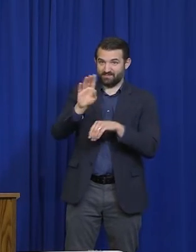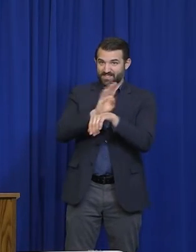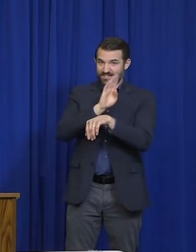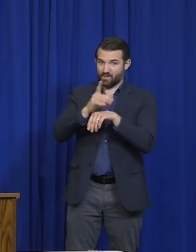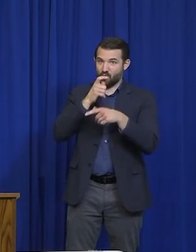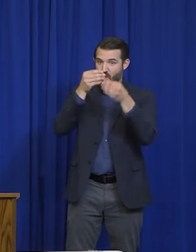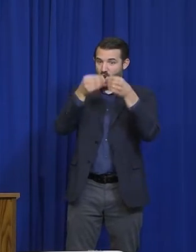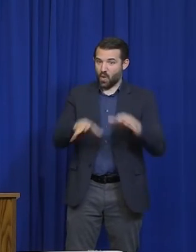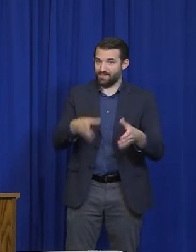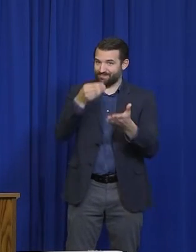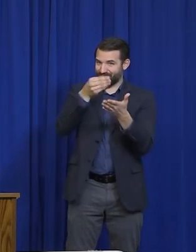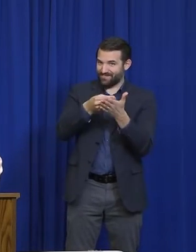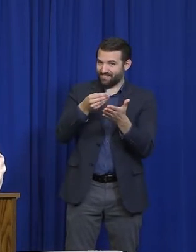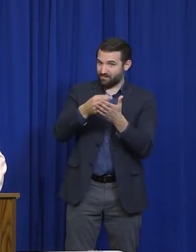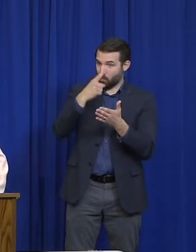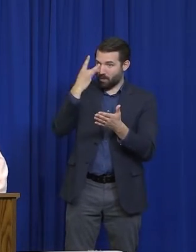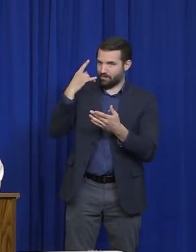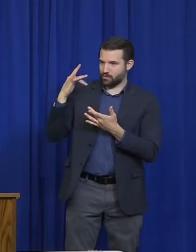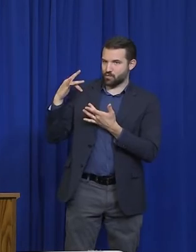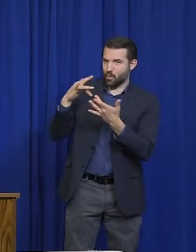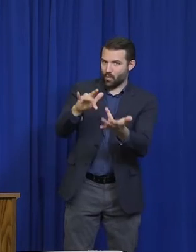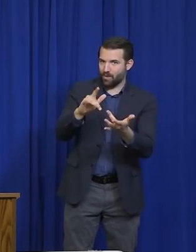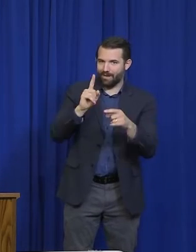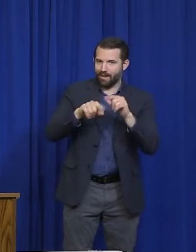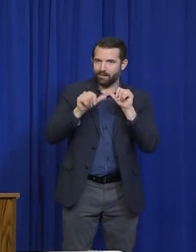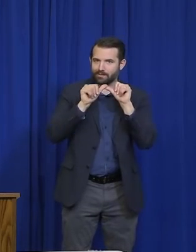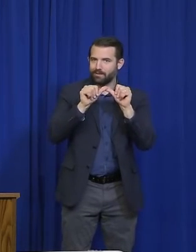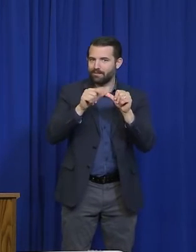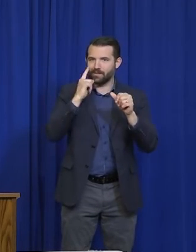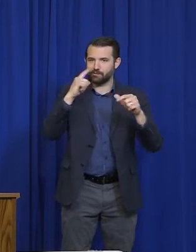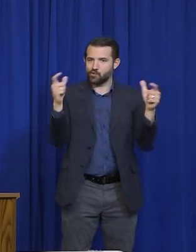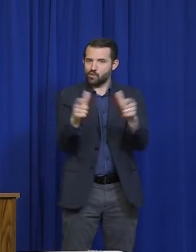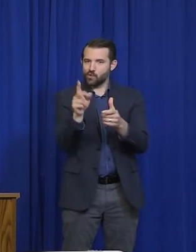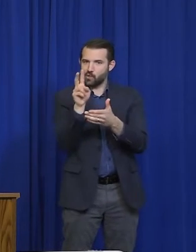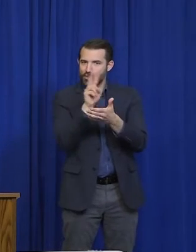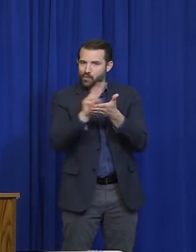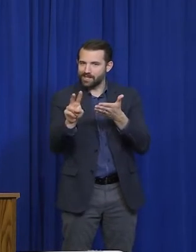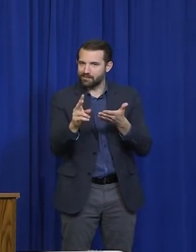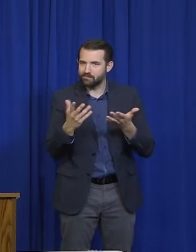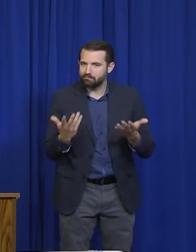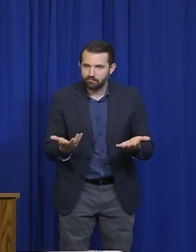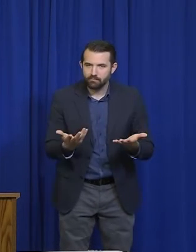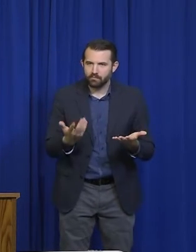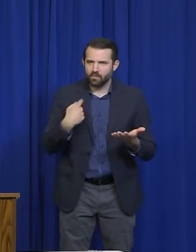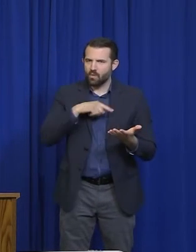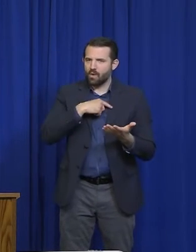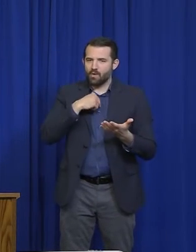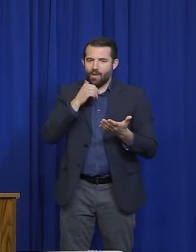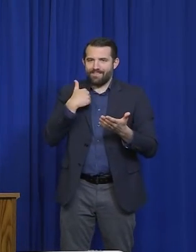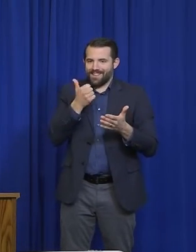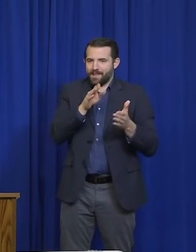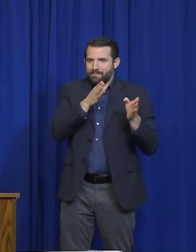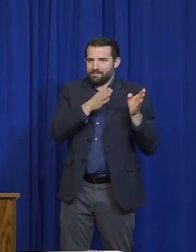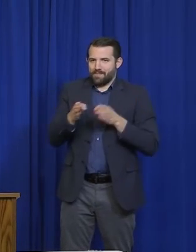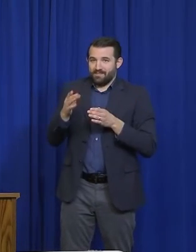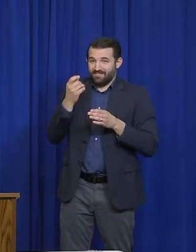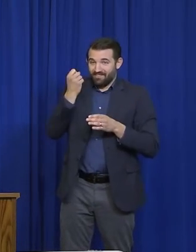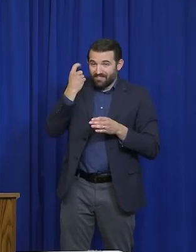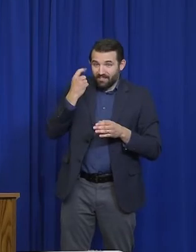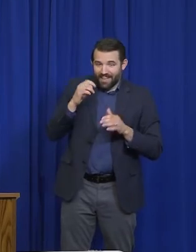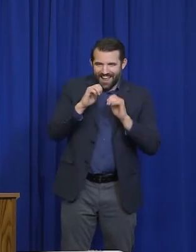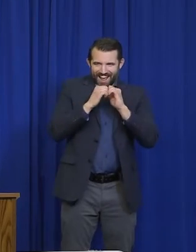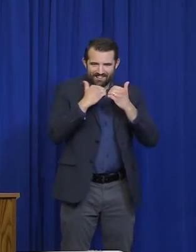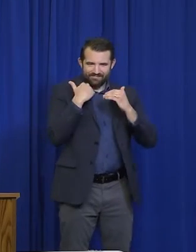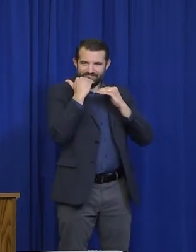regular tourist business during this upcoming season. I'm not sure how else to limit out-of-state